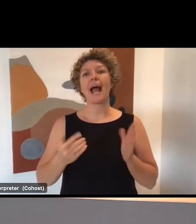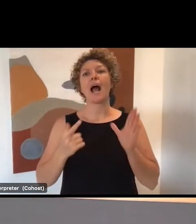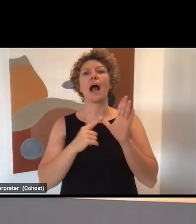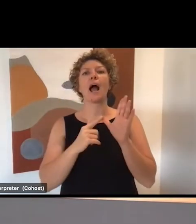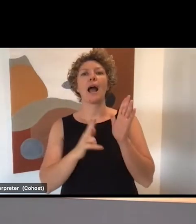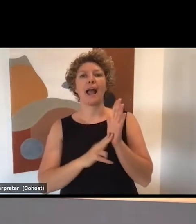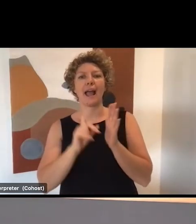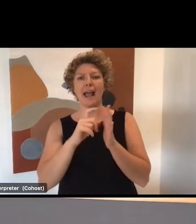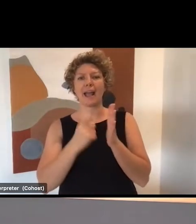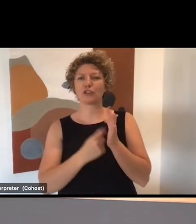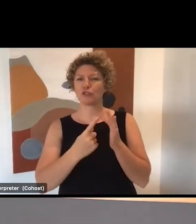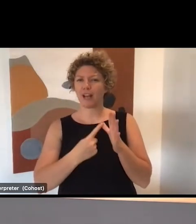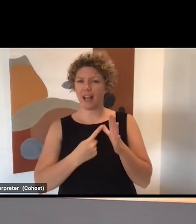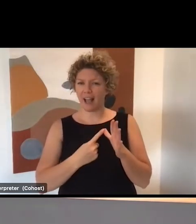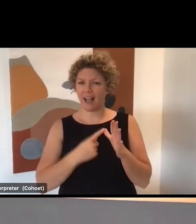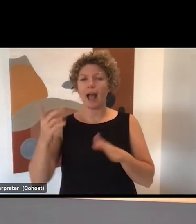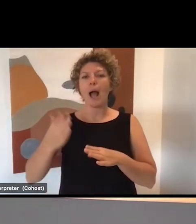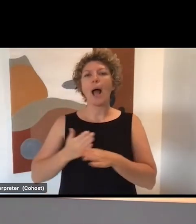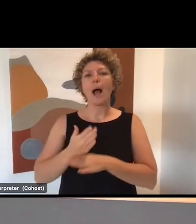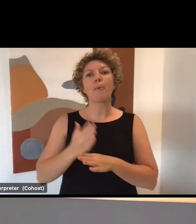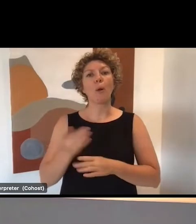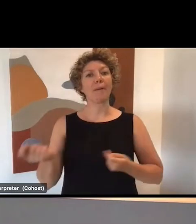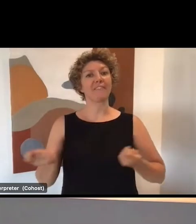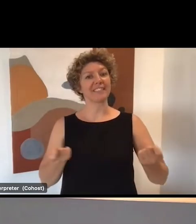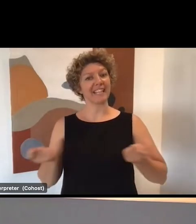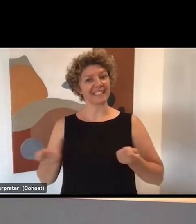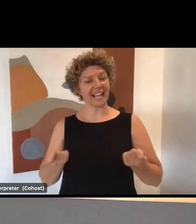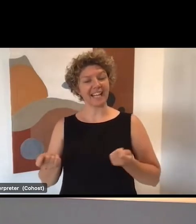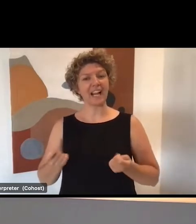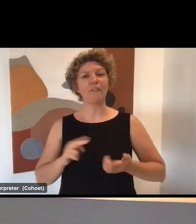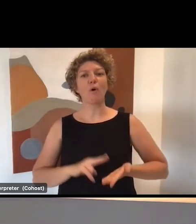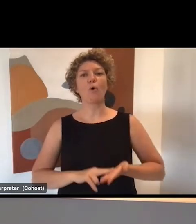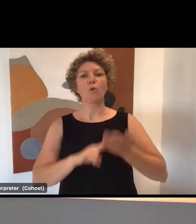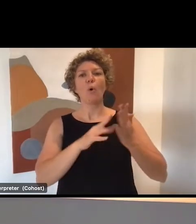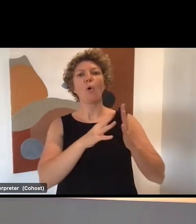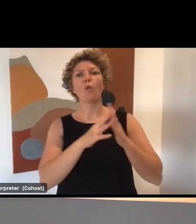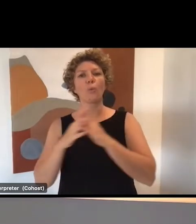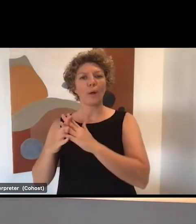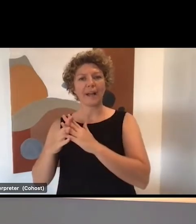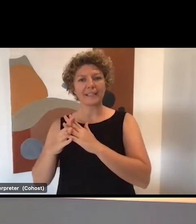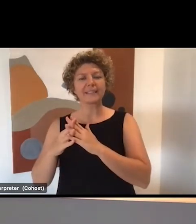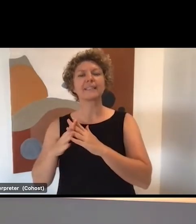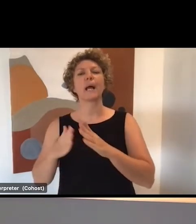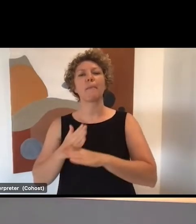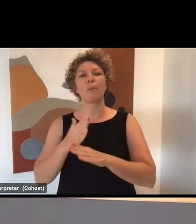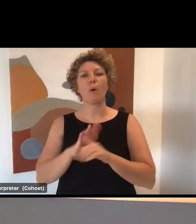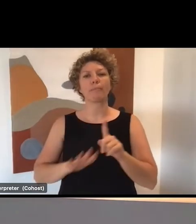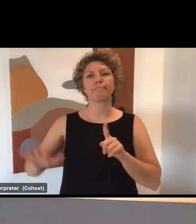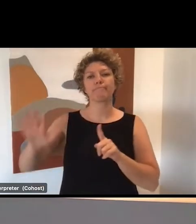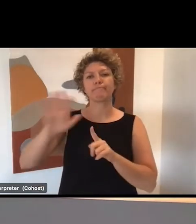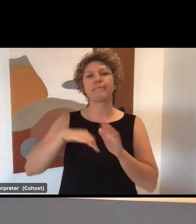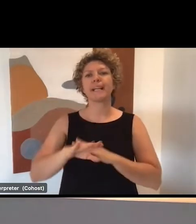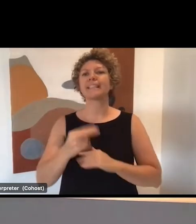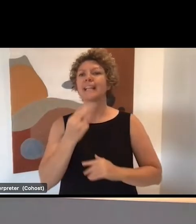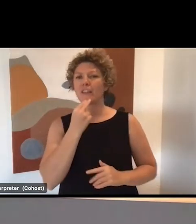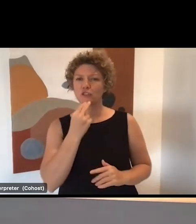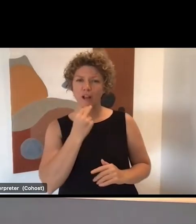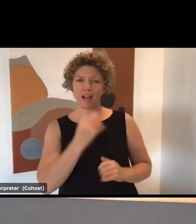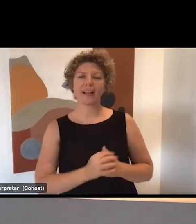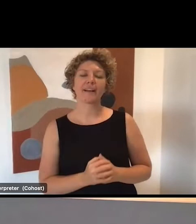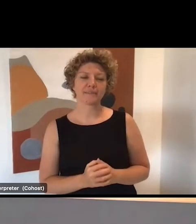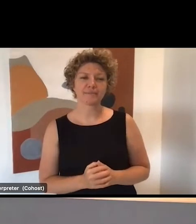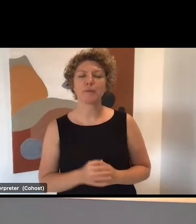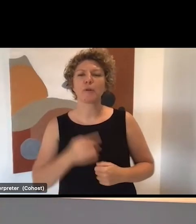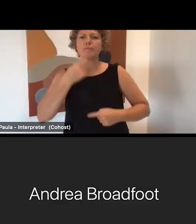Andrea Broadfoot. She's the employment facilitator for North West Country Employment Service Region in South Australia, and